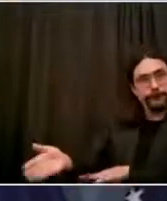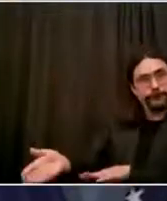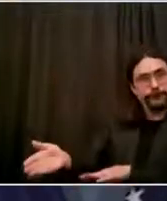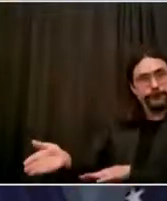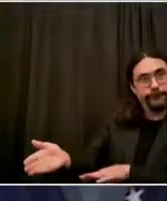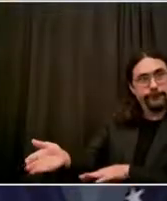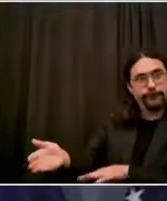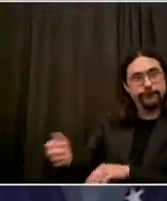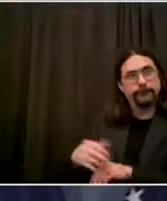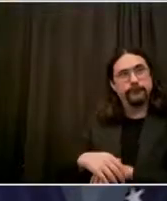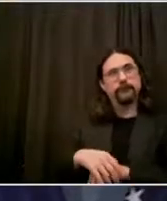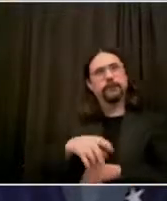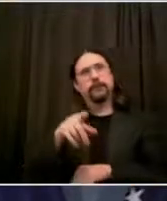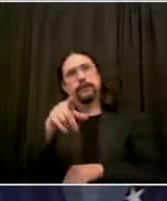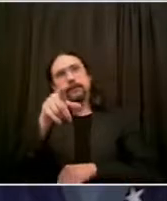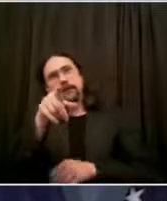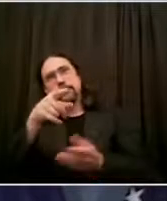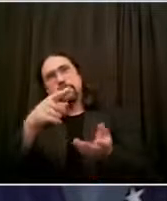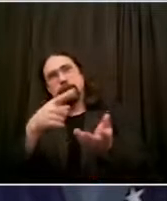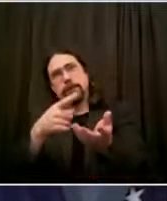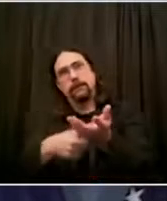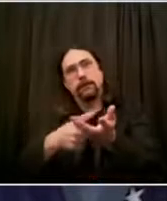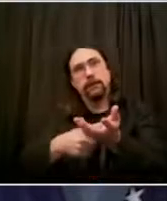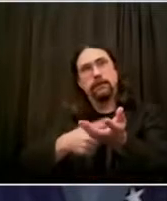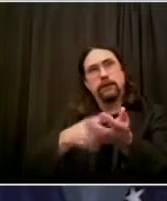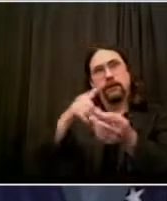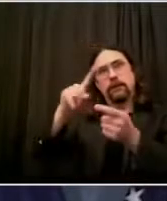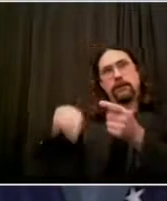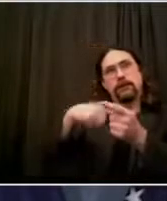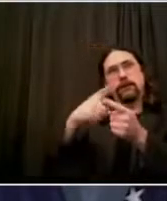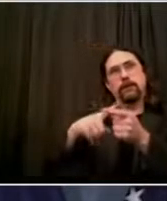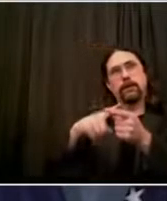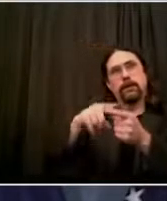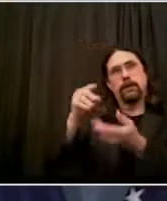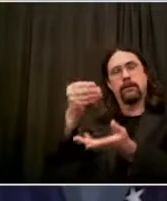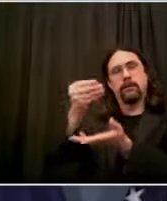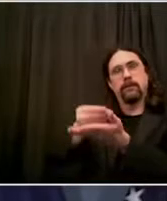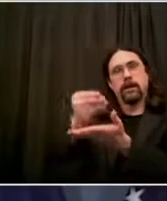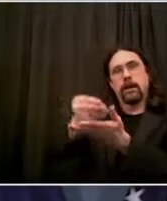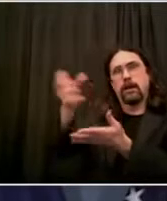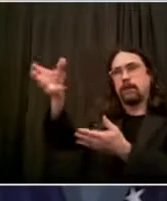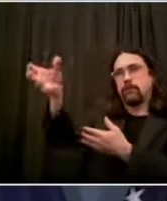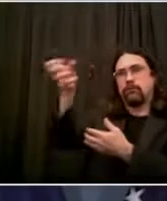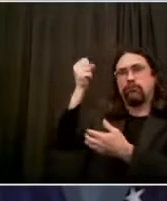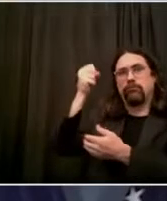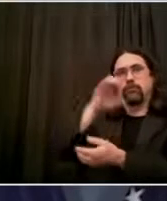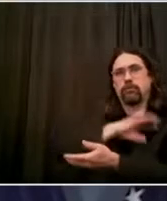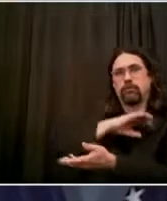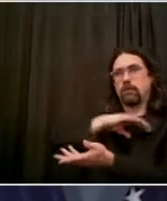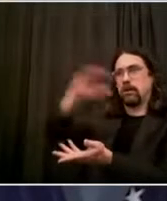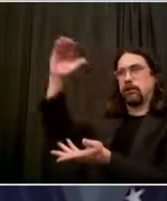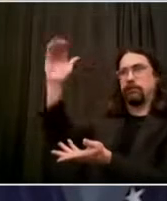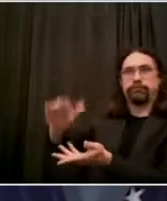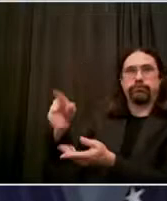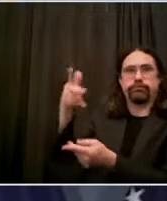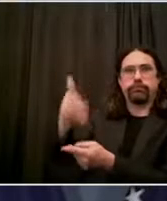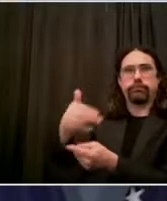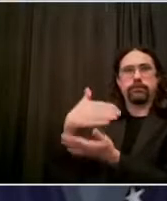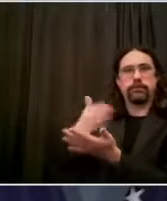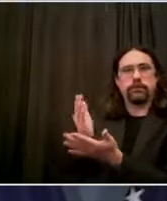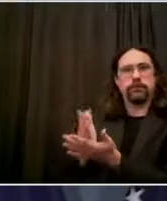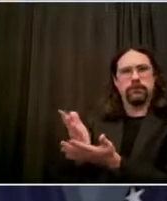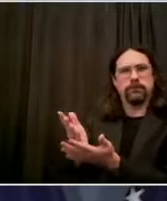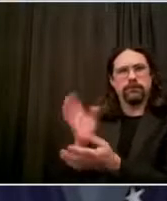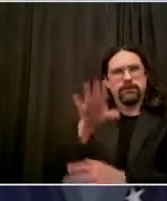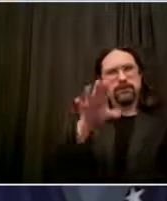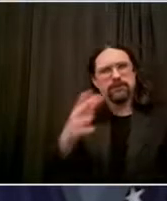in the first years of this mayorality, we were not only trying to deal with issues of justice and civil rights, we were trying